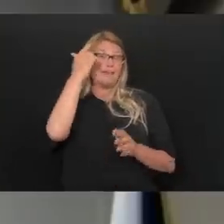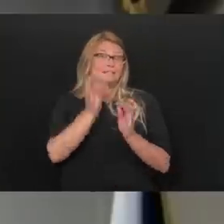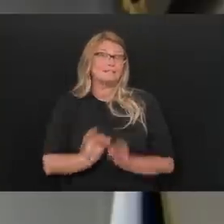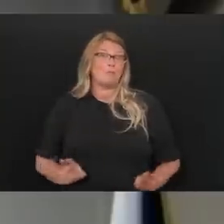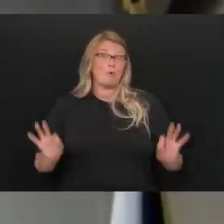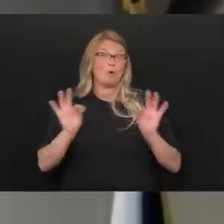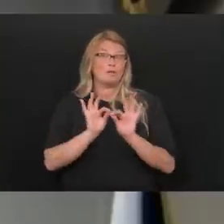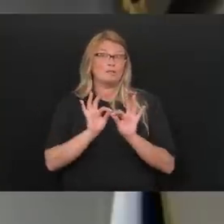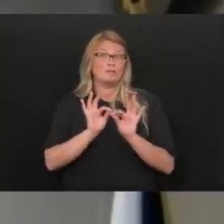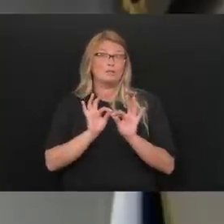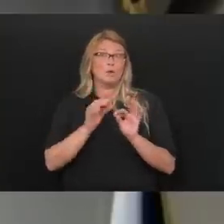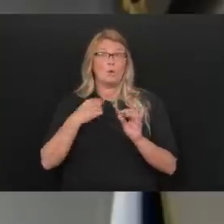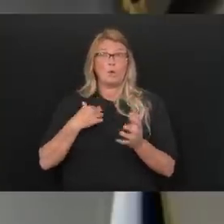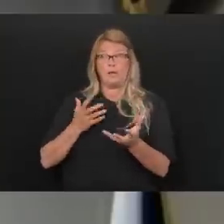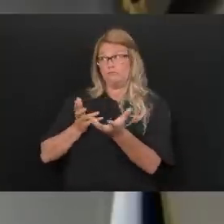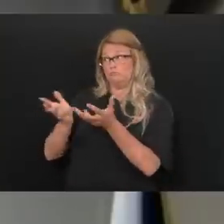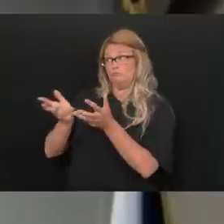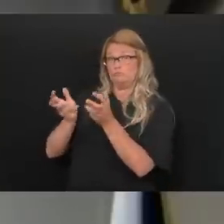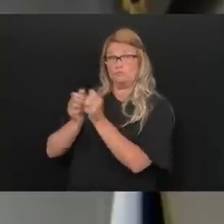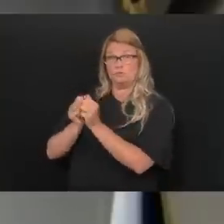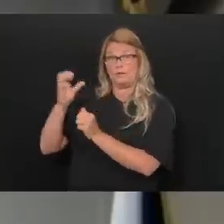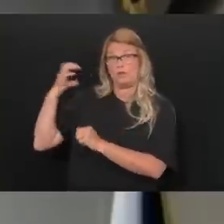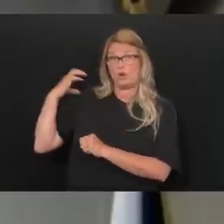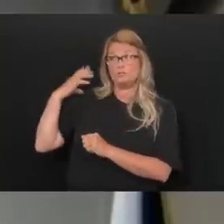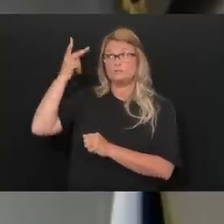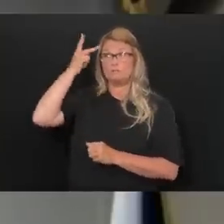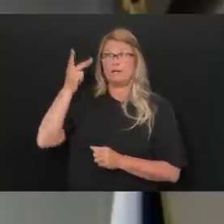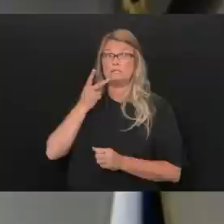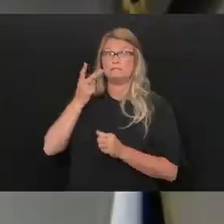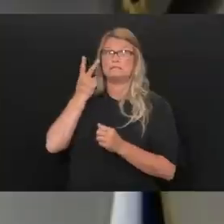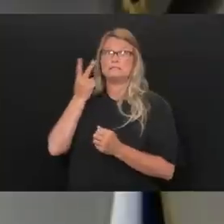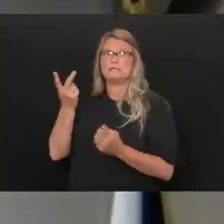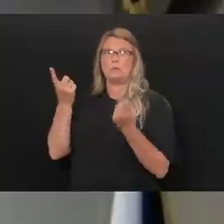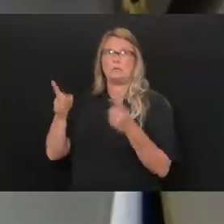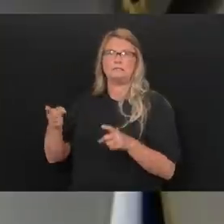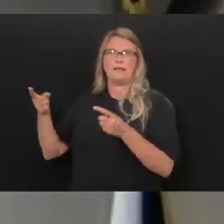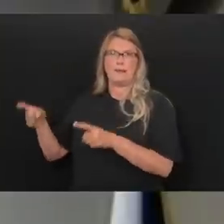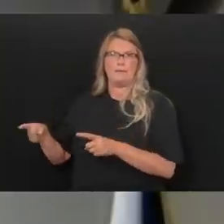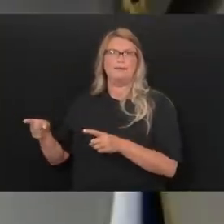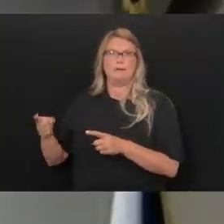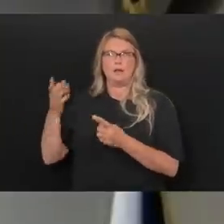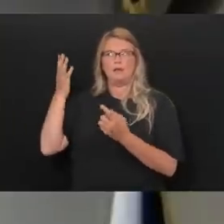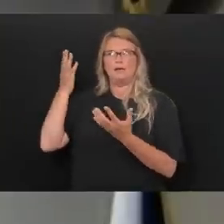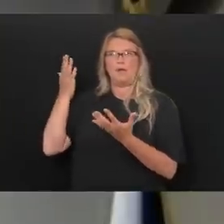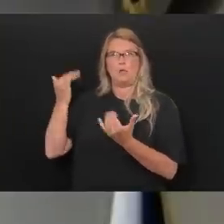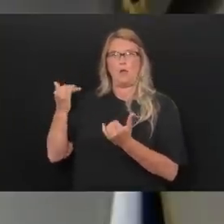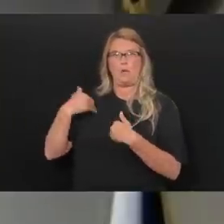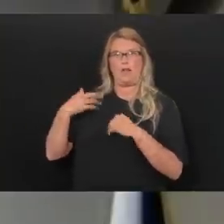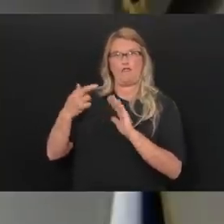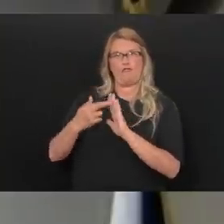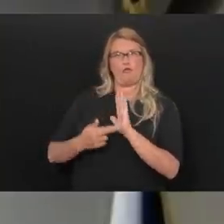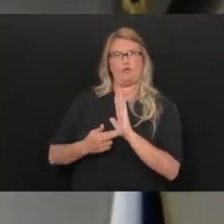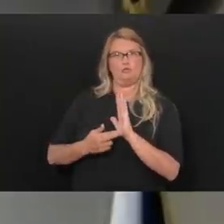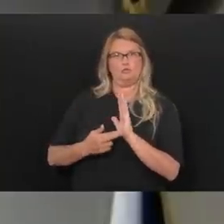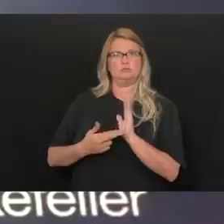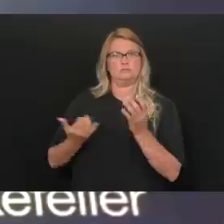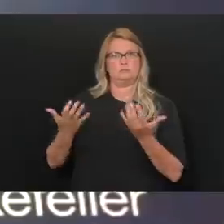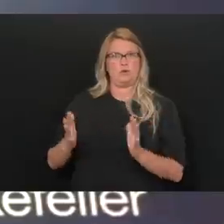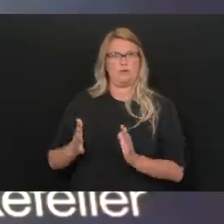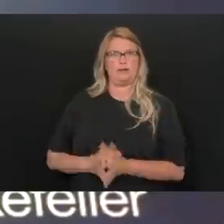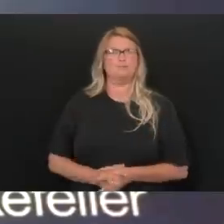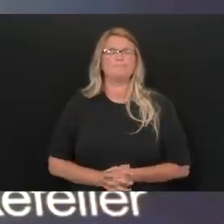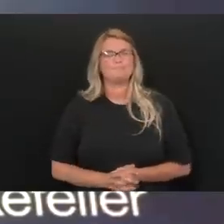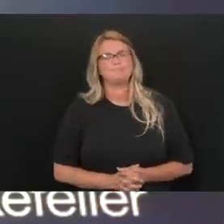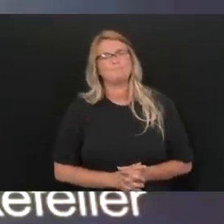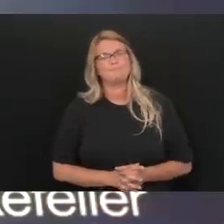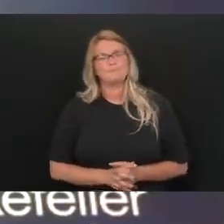piece that we work together with our coaches and our parents to really talk about what's happening and why the measures are in place that we do. Thanks, Kathy.